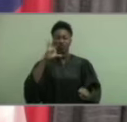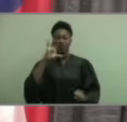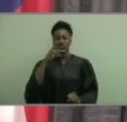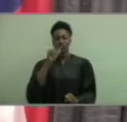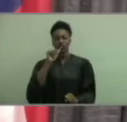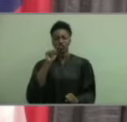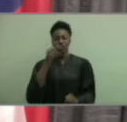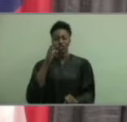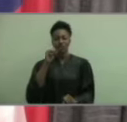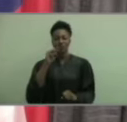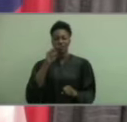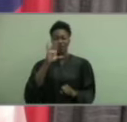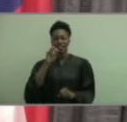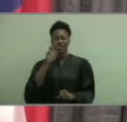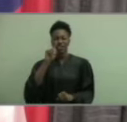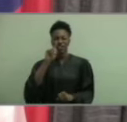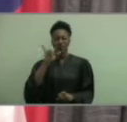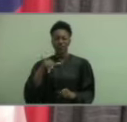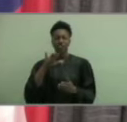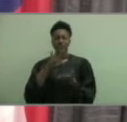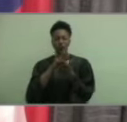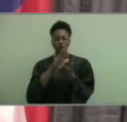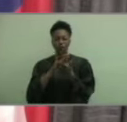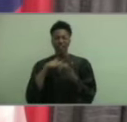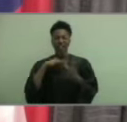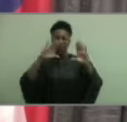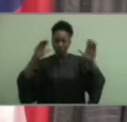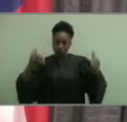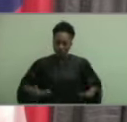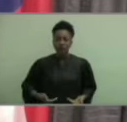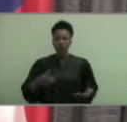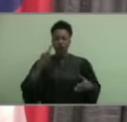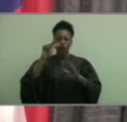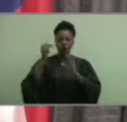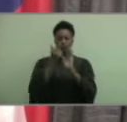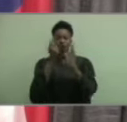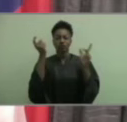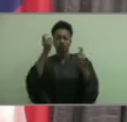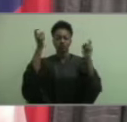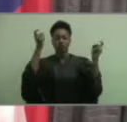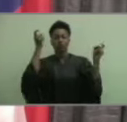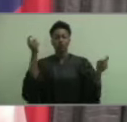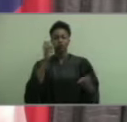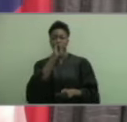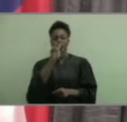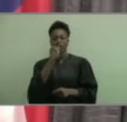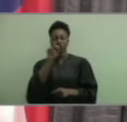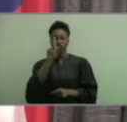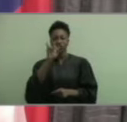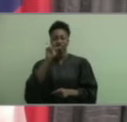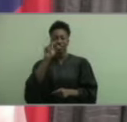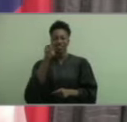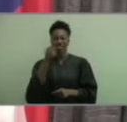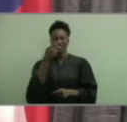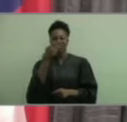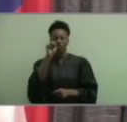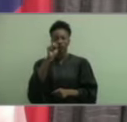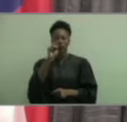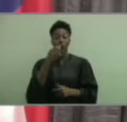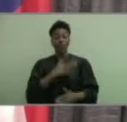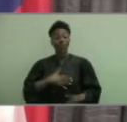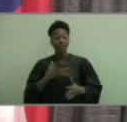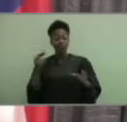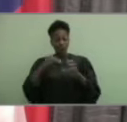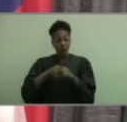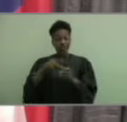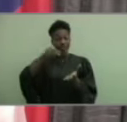the virtual graduation ceremony for Herschel v. Jenkins High School please join me and stand as we hear our